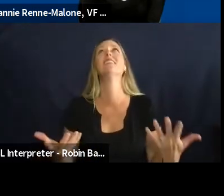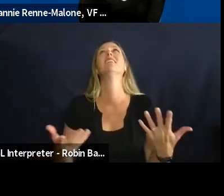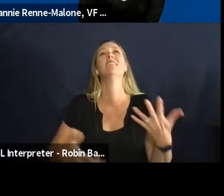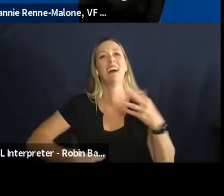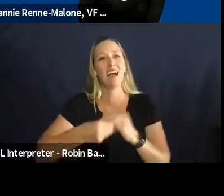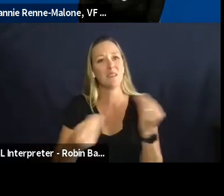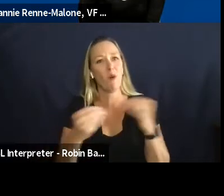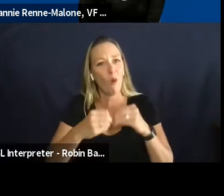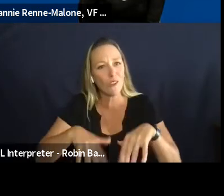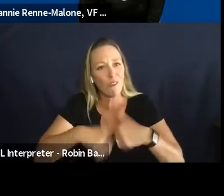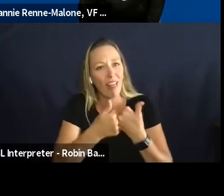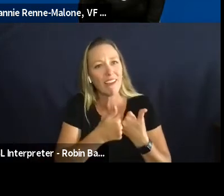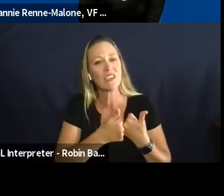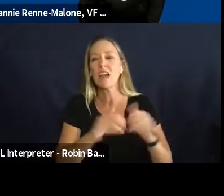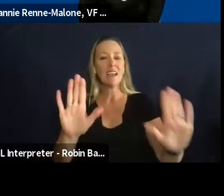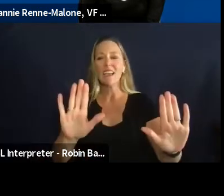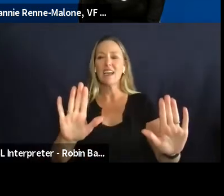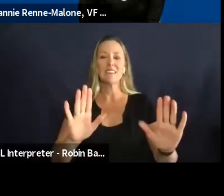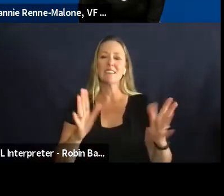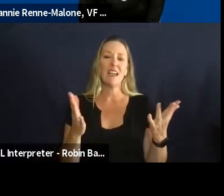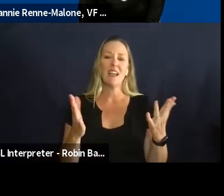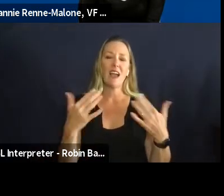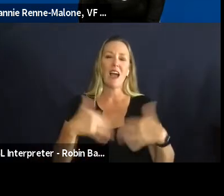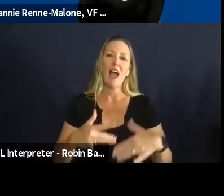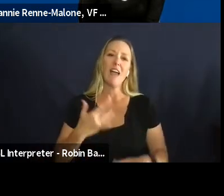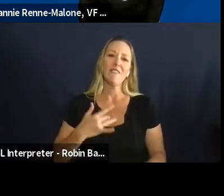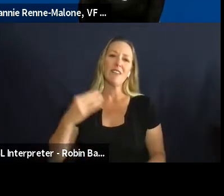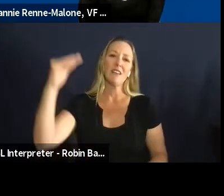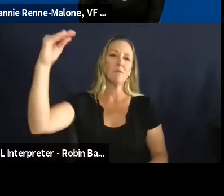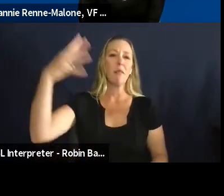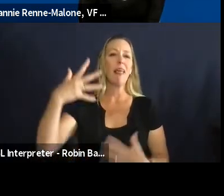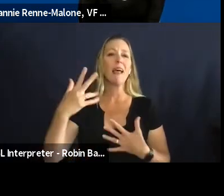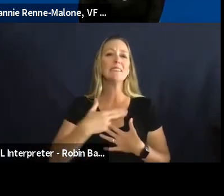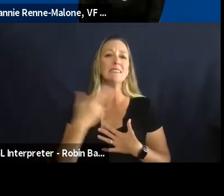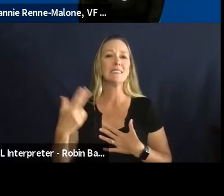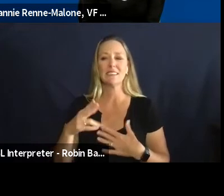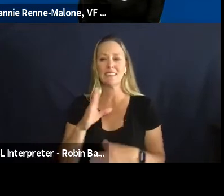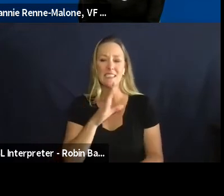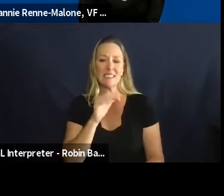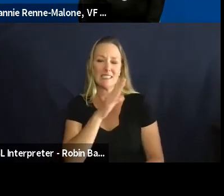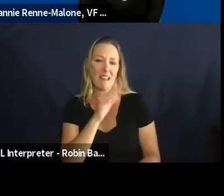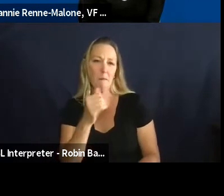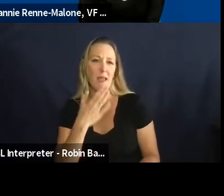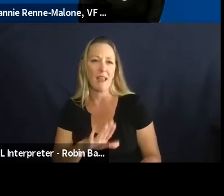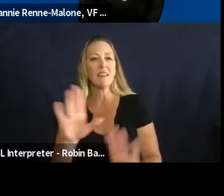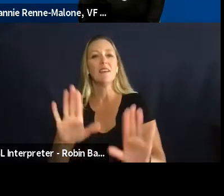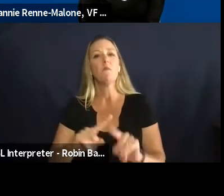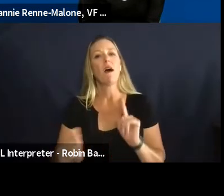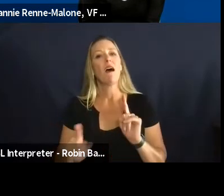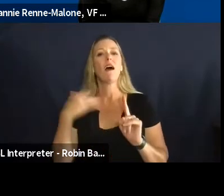i mean it's been a blessing it's been a blessing never any curses but like remembering um